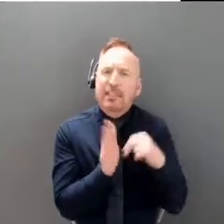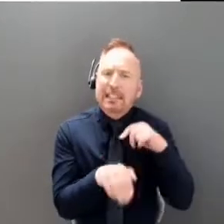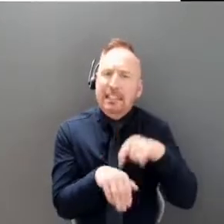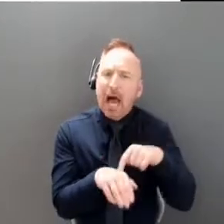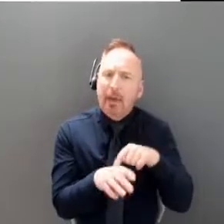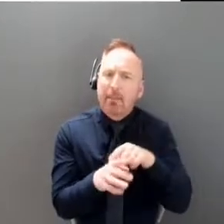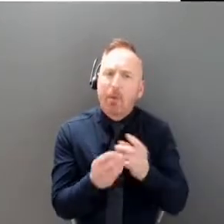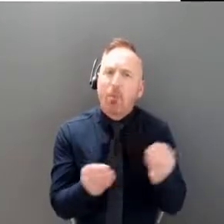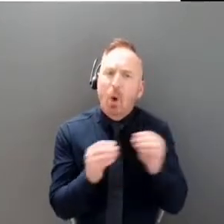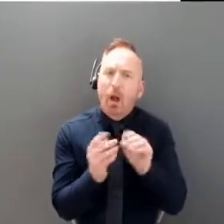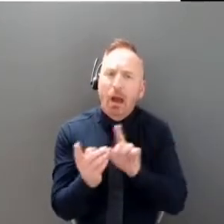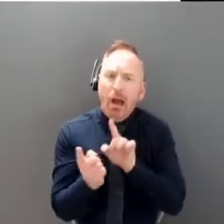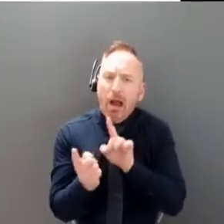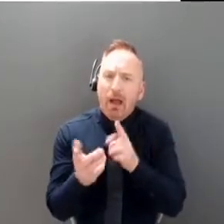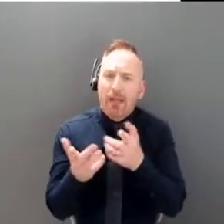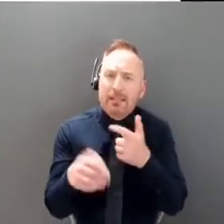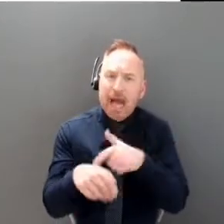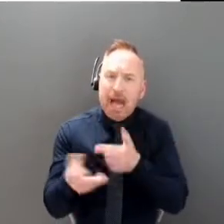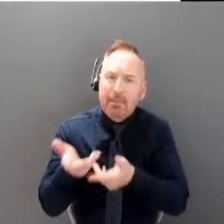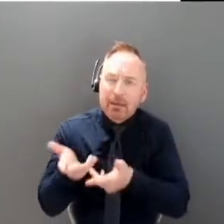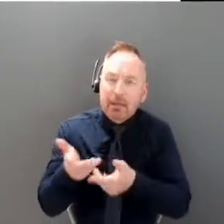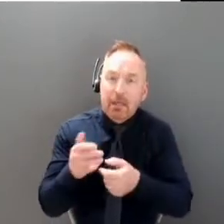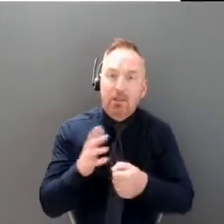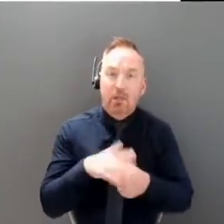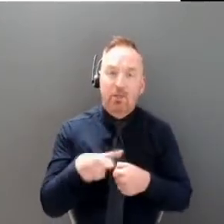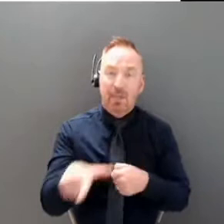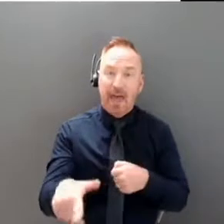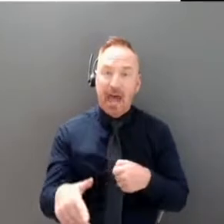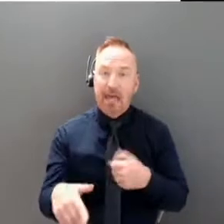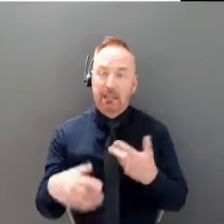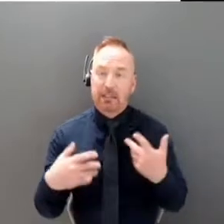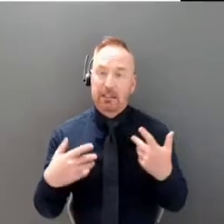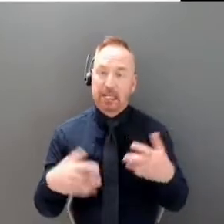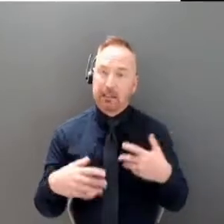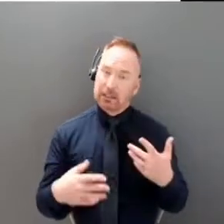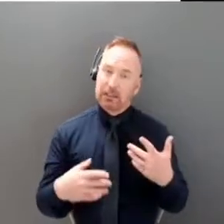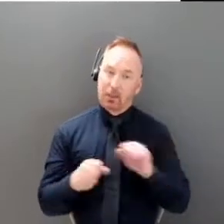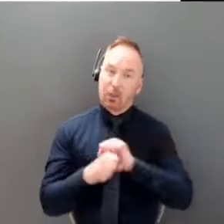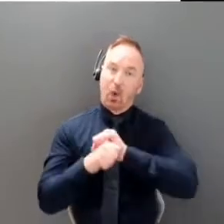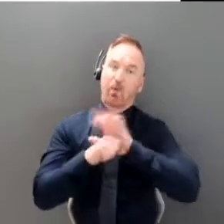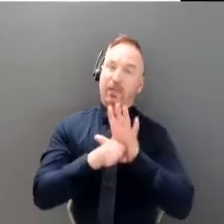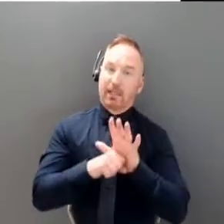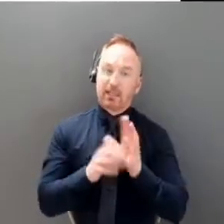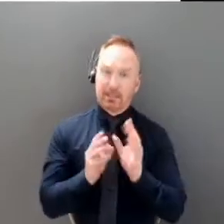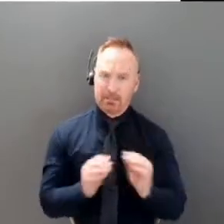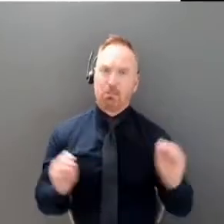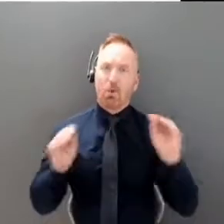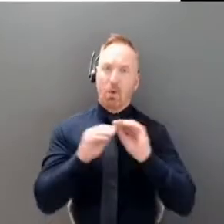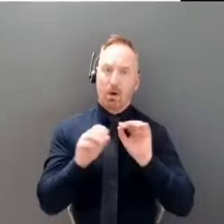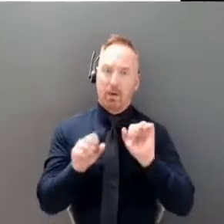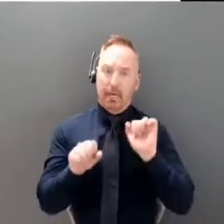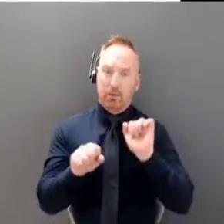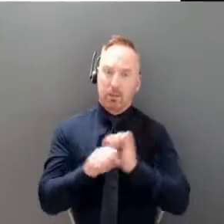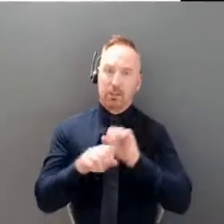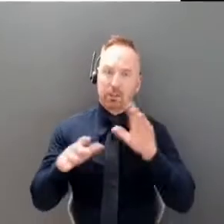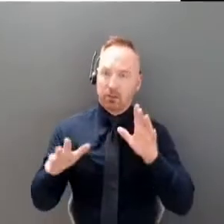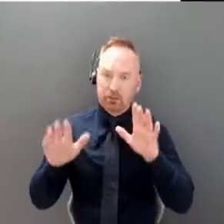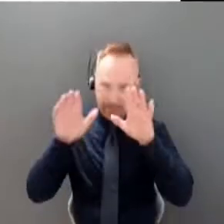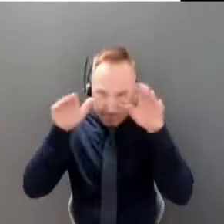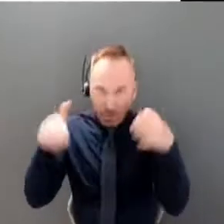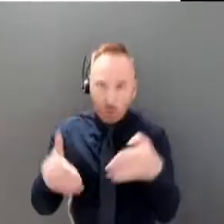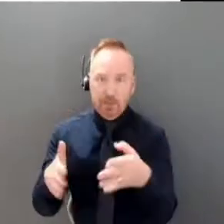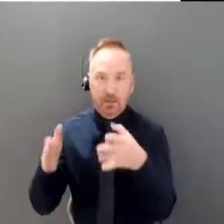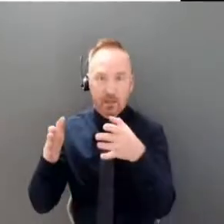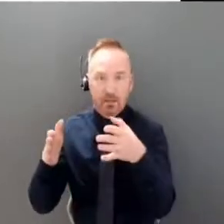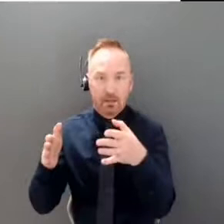with COVID cases is higher and it's actually not that hard to start to push a hospital into surge capacity.